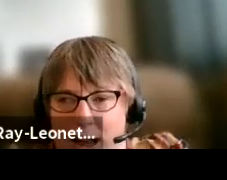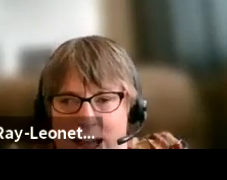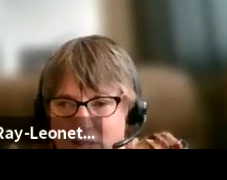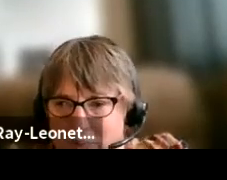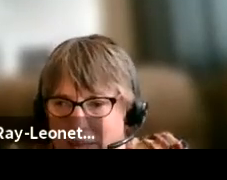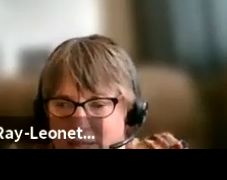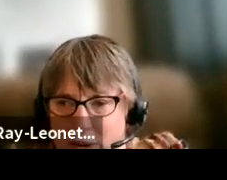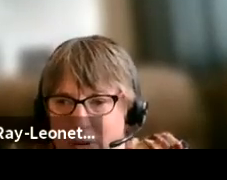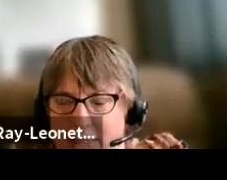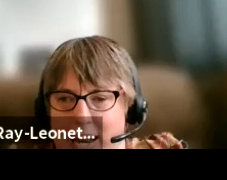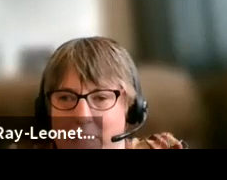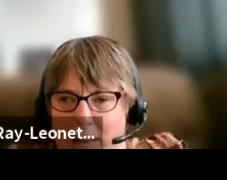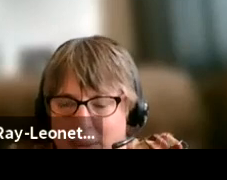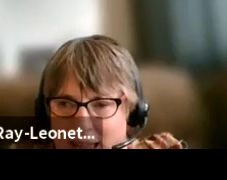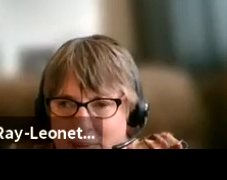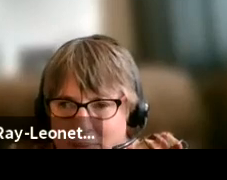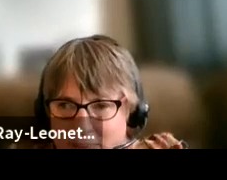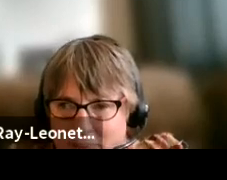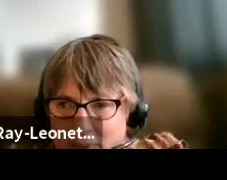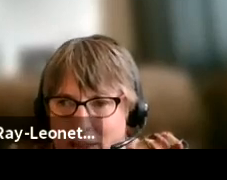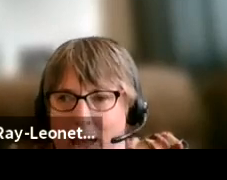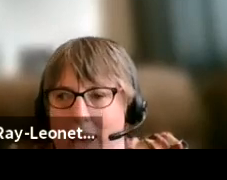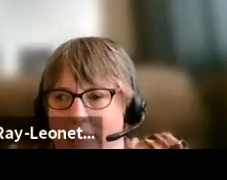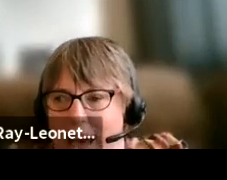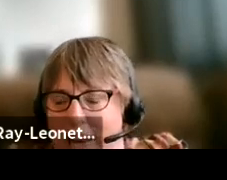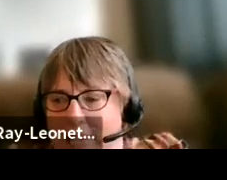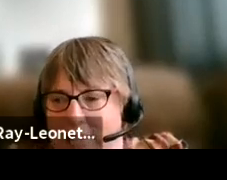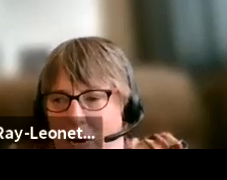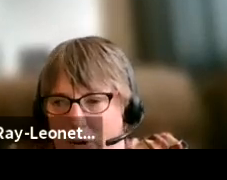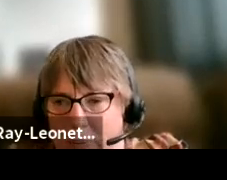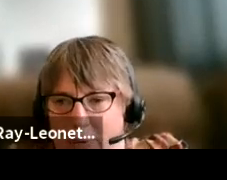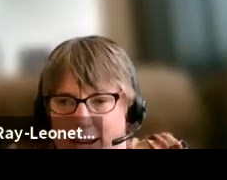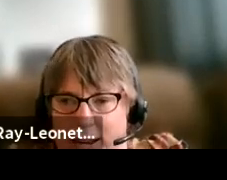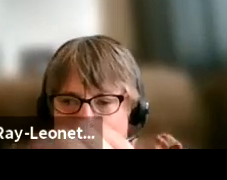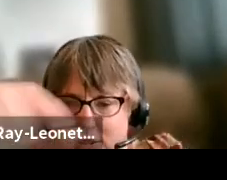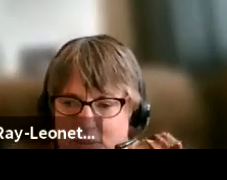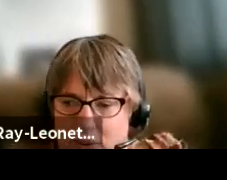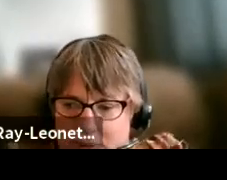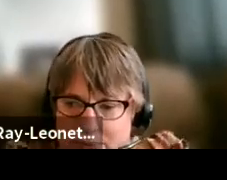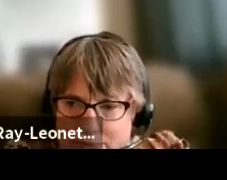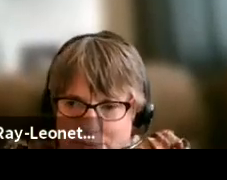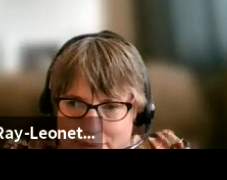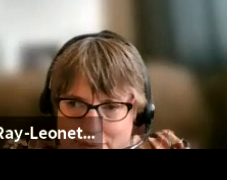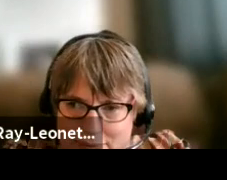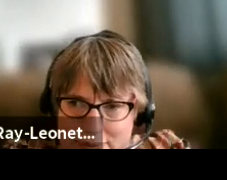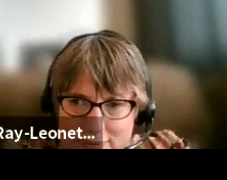gosh, please don't put that in my plan. And that is the whole point of this rule.